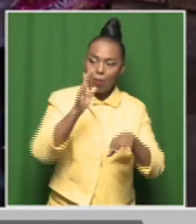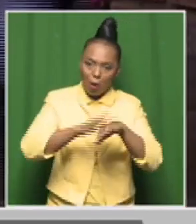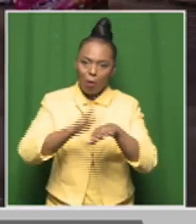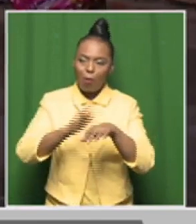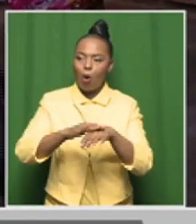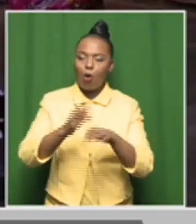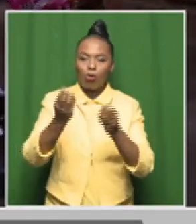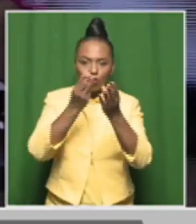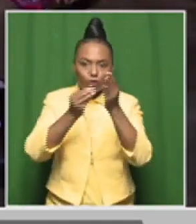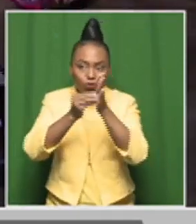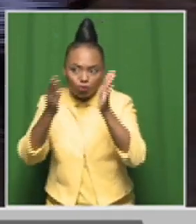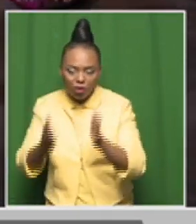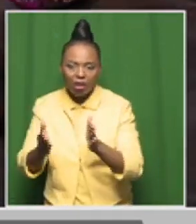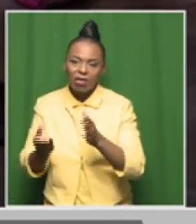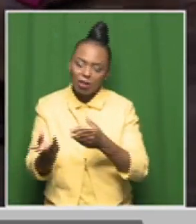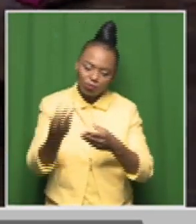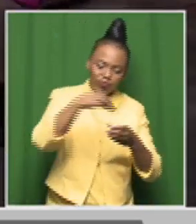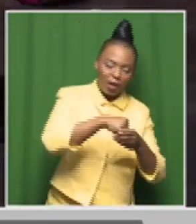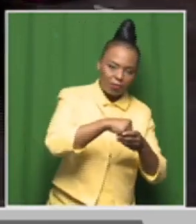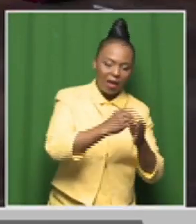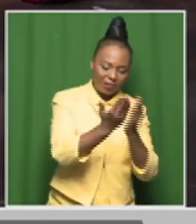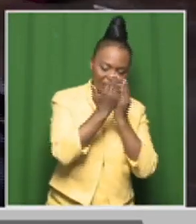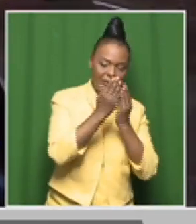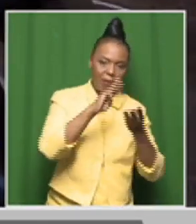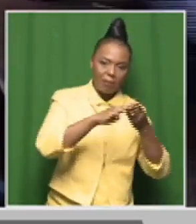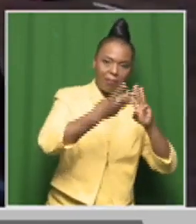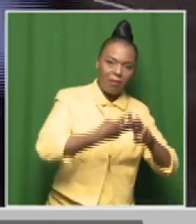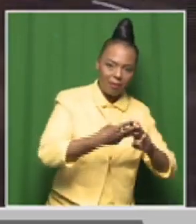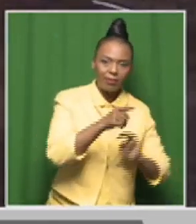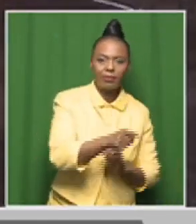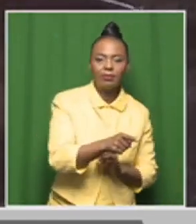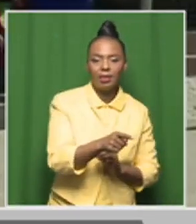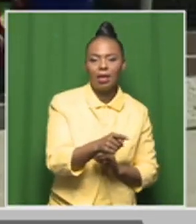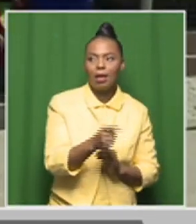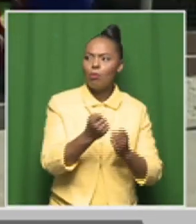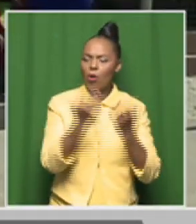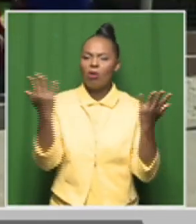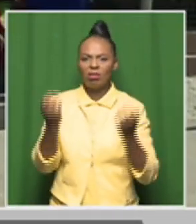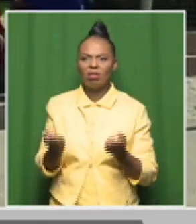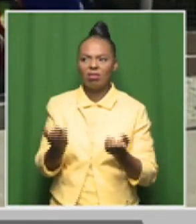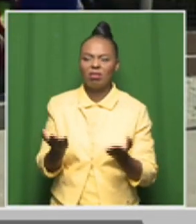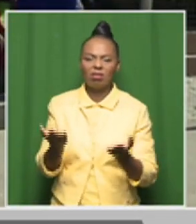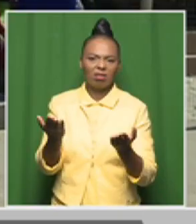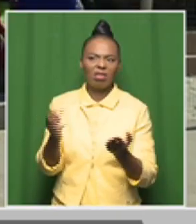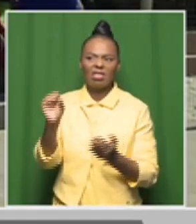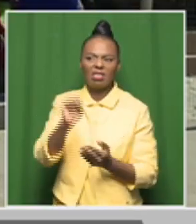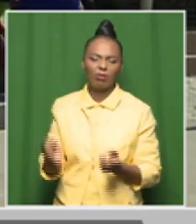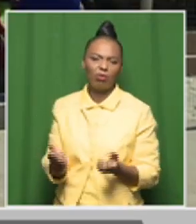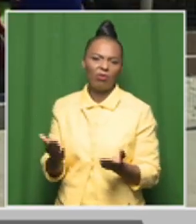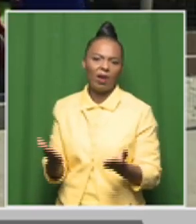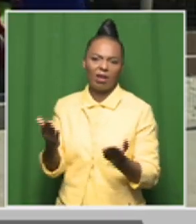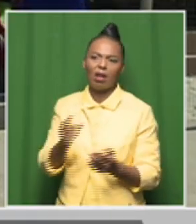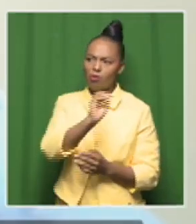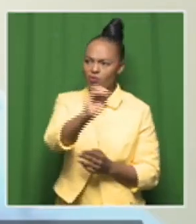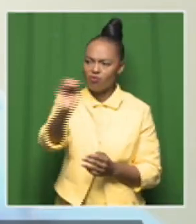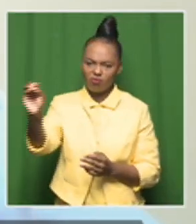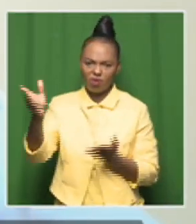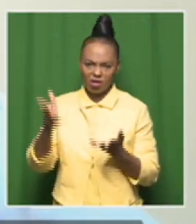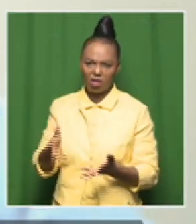we have a number of edtechs service providers operating in South Africa, some with